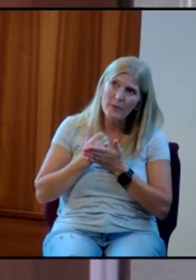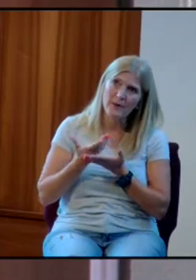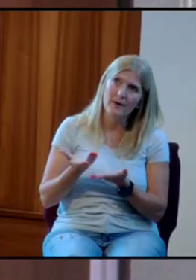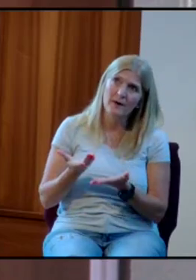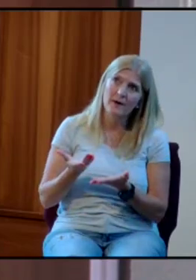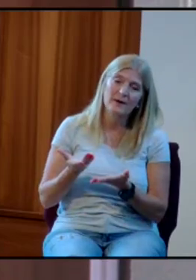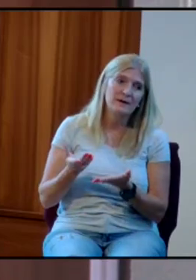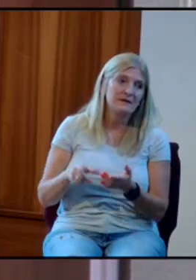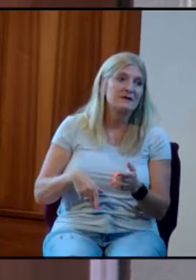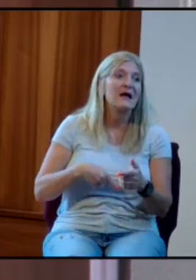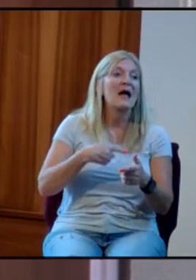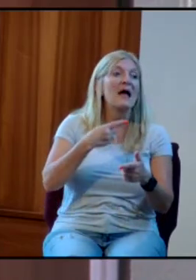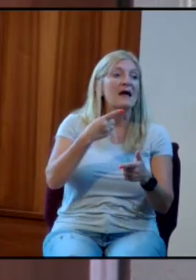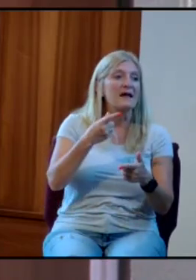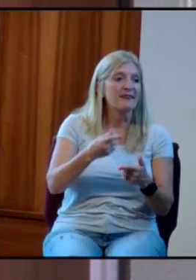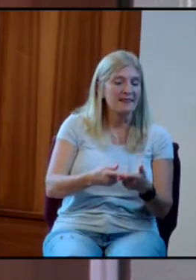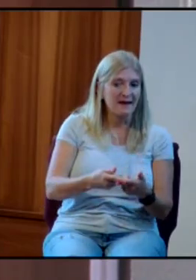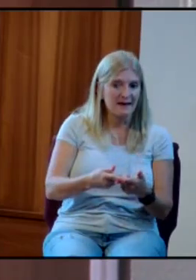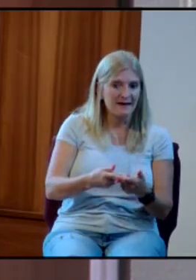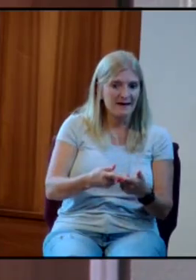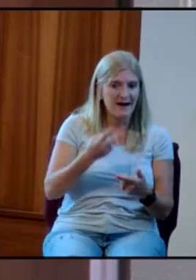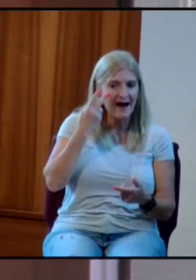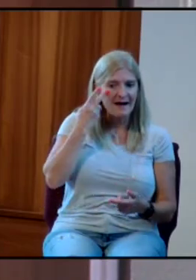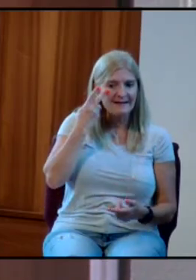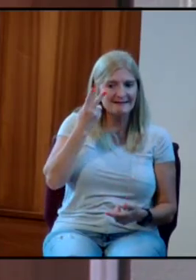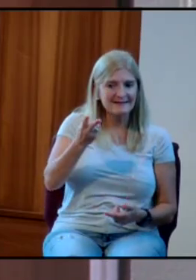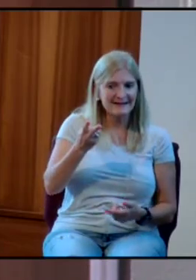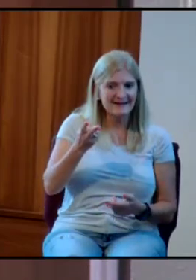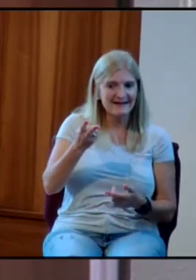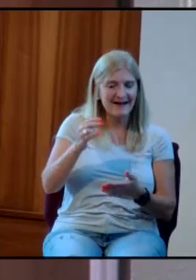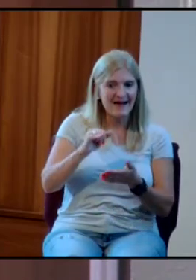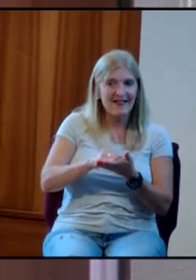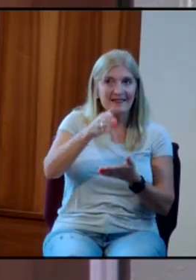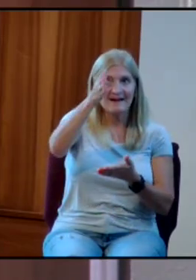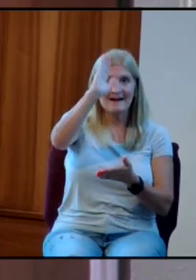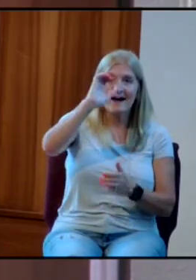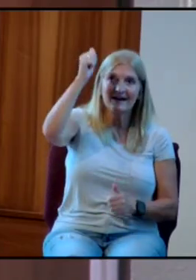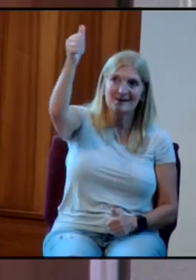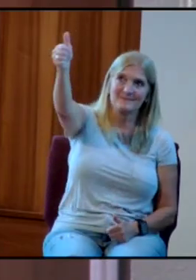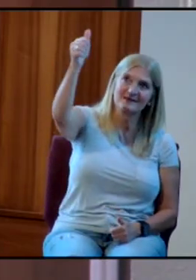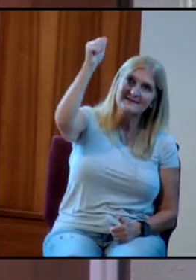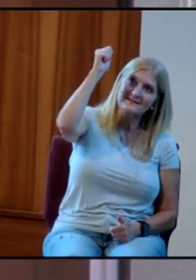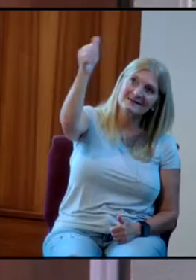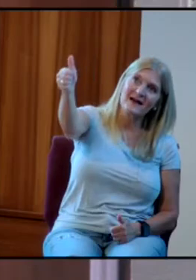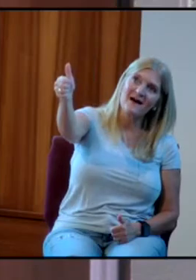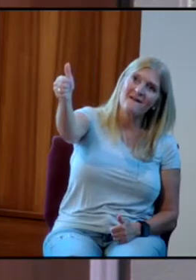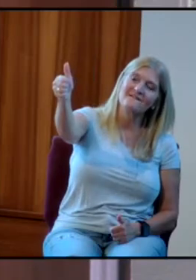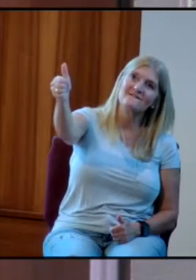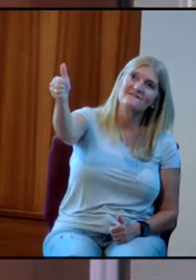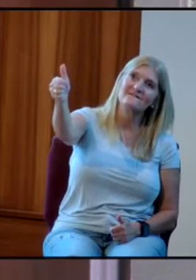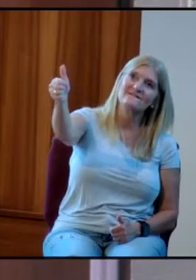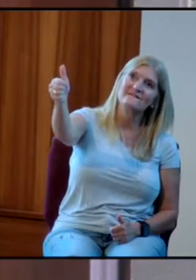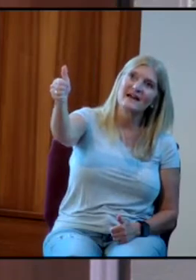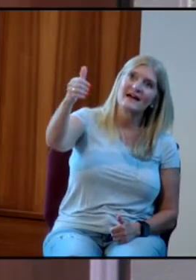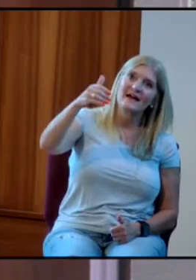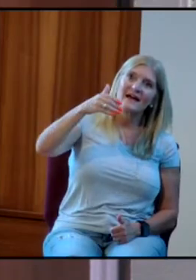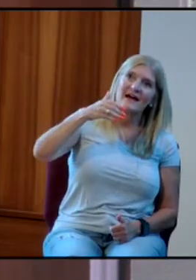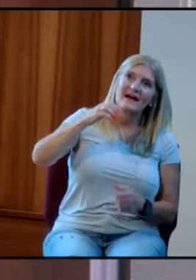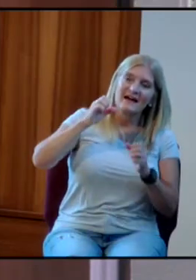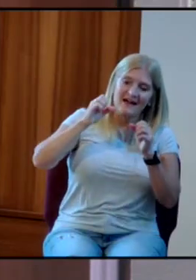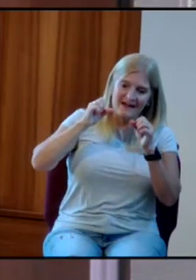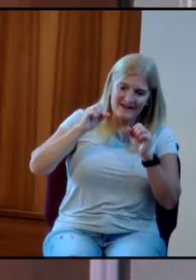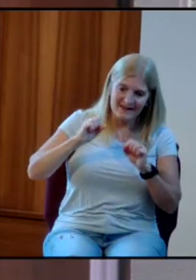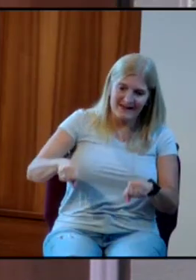I see that God himself is best capable of doing this